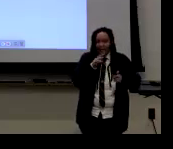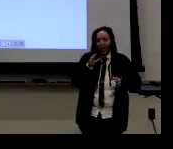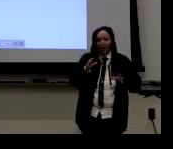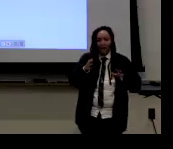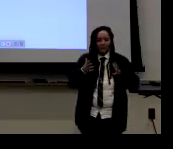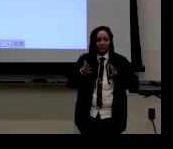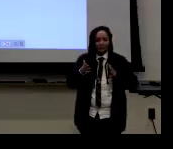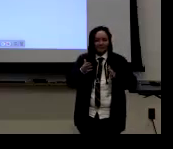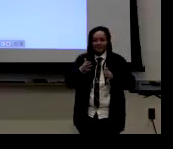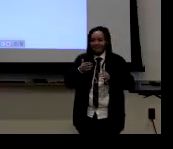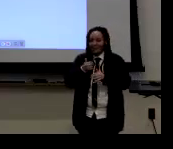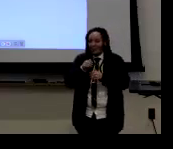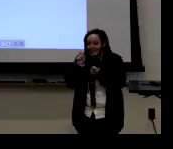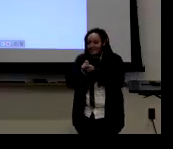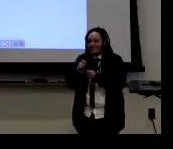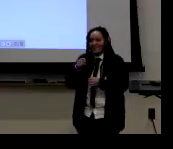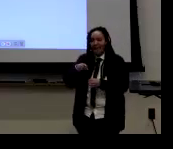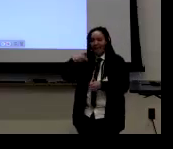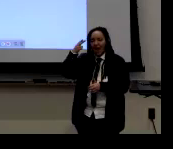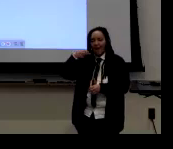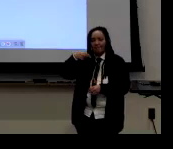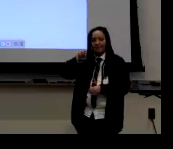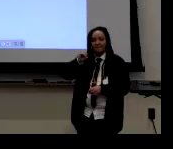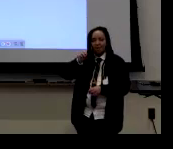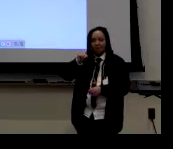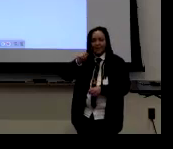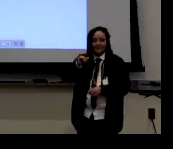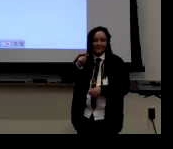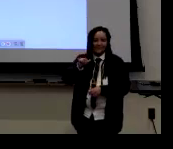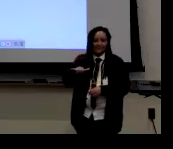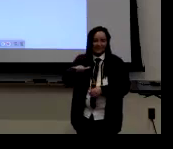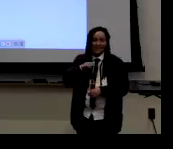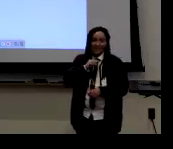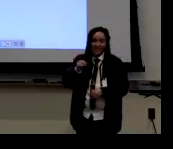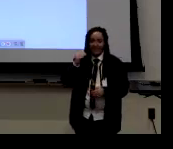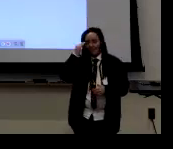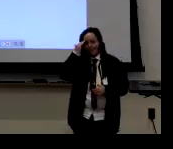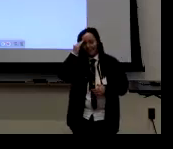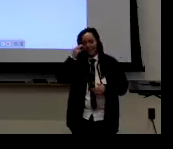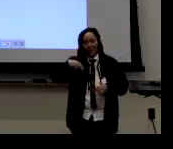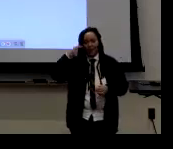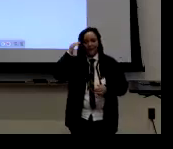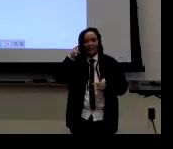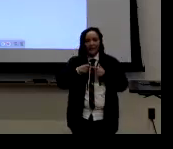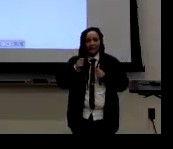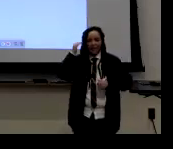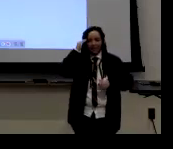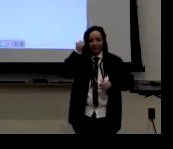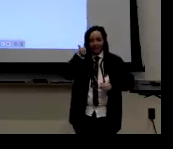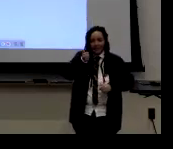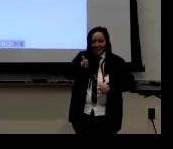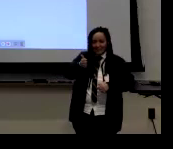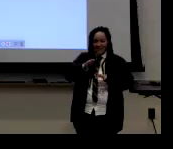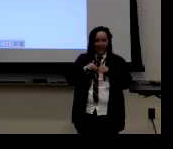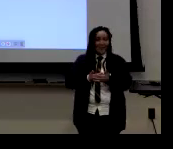spontaneous first time video. They modify it several times before they actually send the video. And that's, you know, the